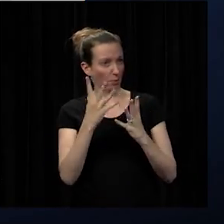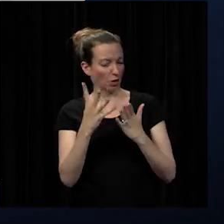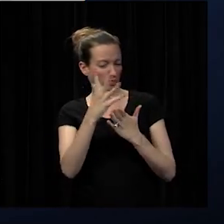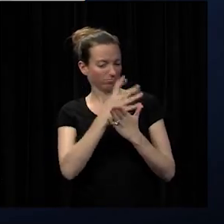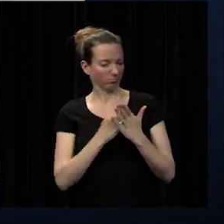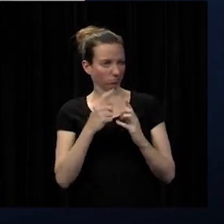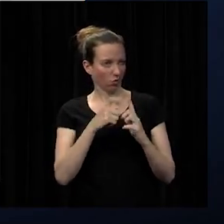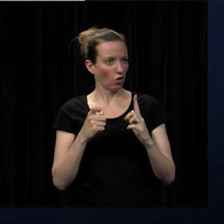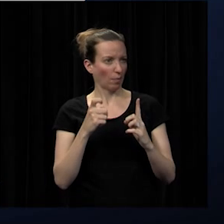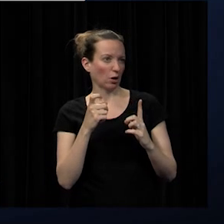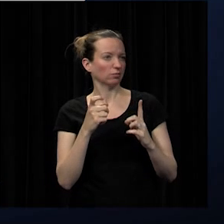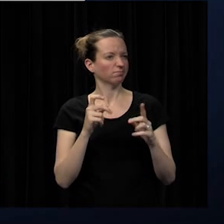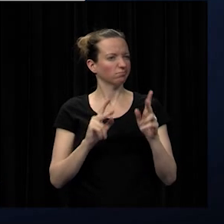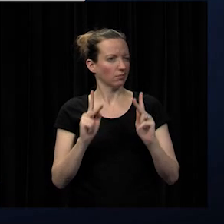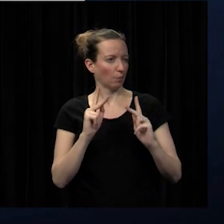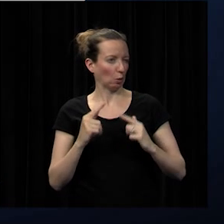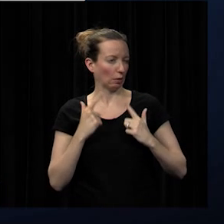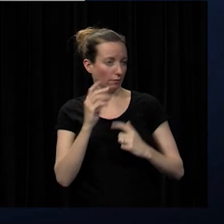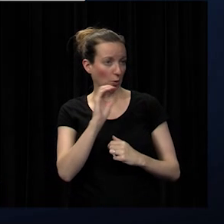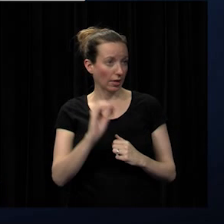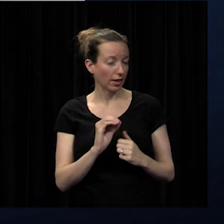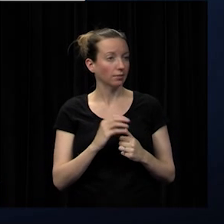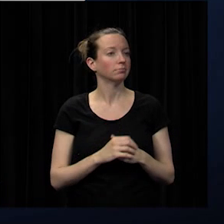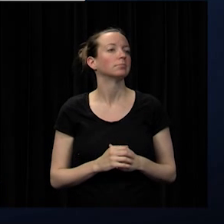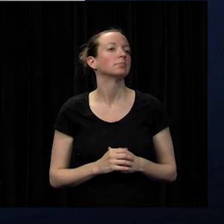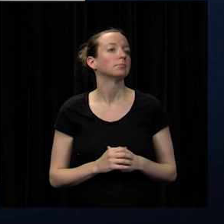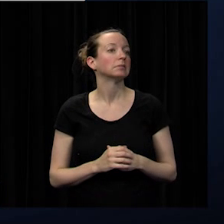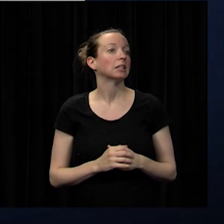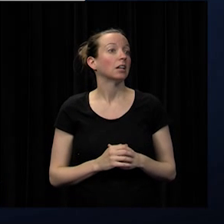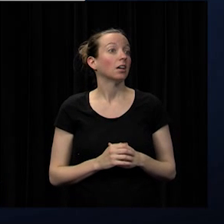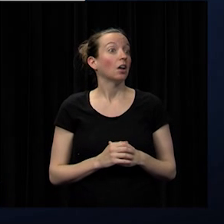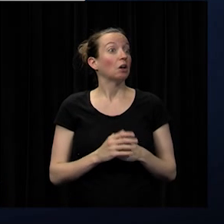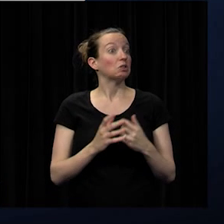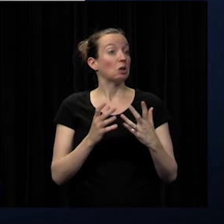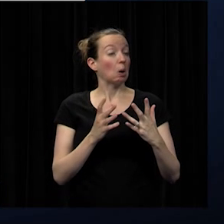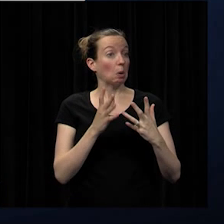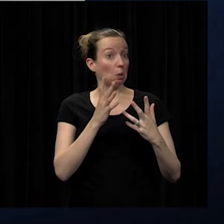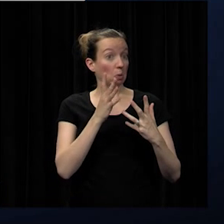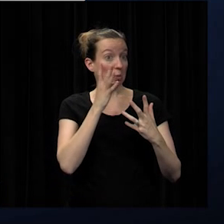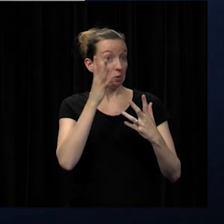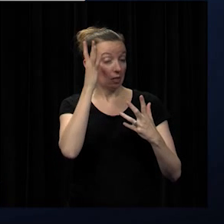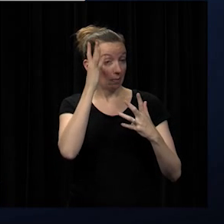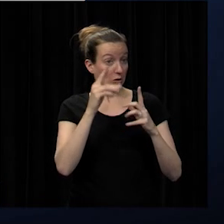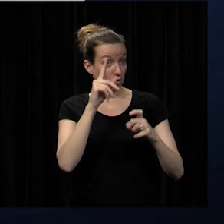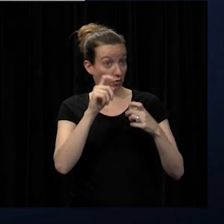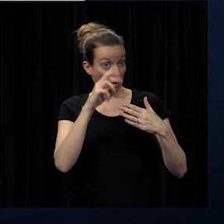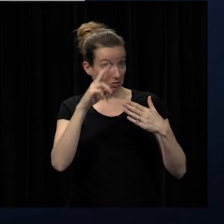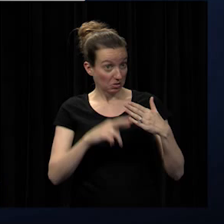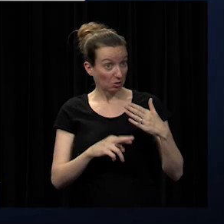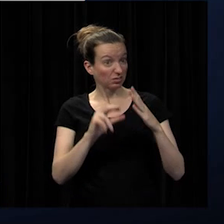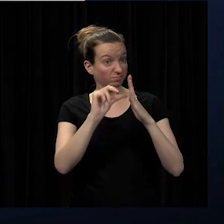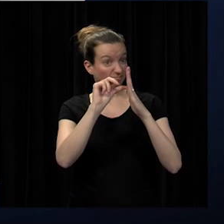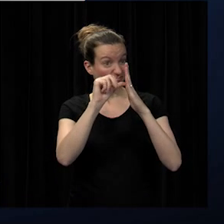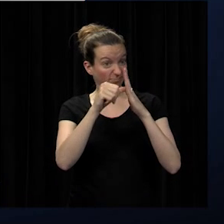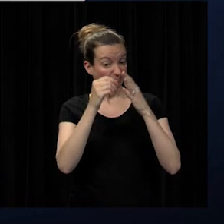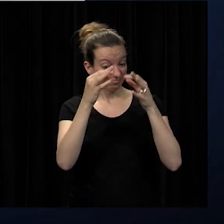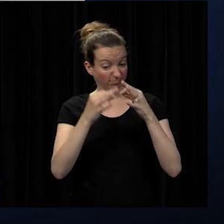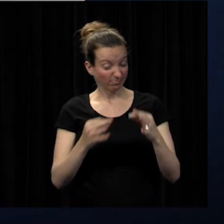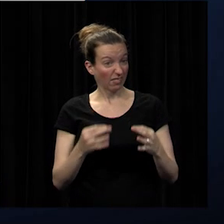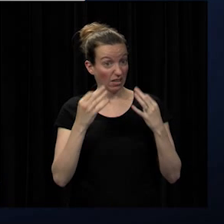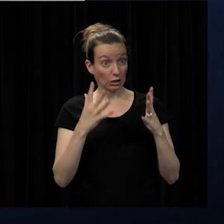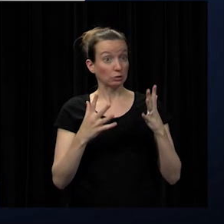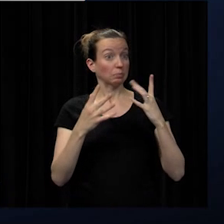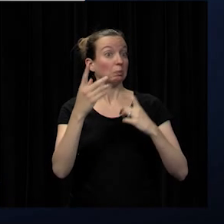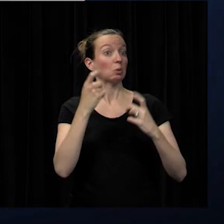so that is kind of a highlight of the parent survey results from this school year and i'll be glad to take any questions that you might